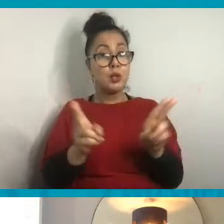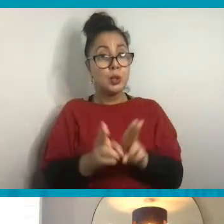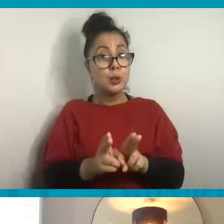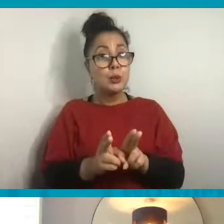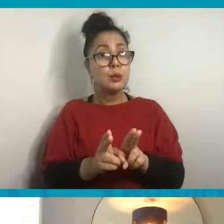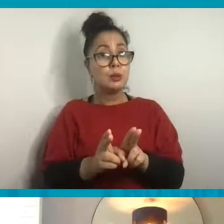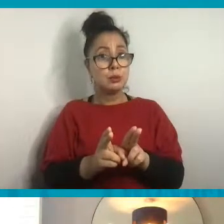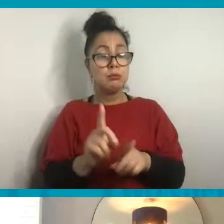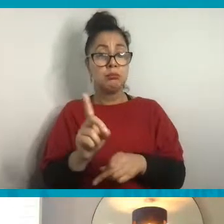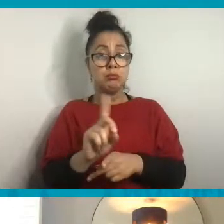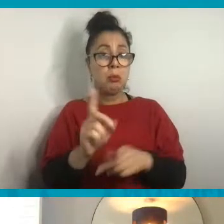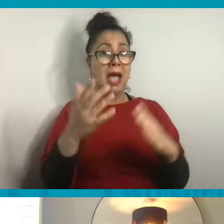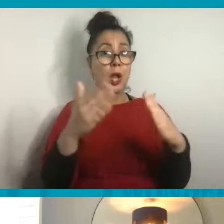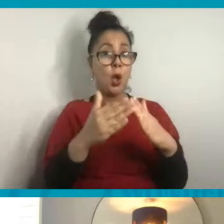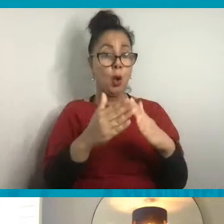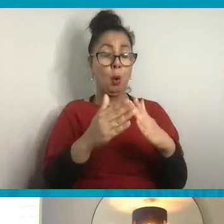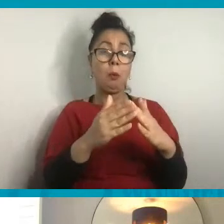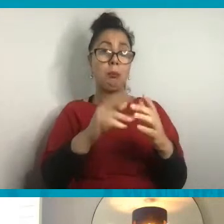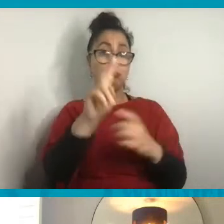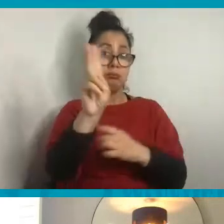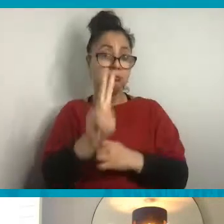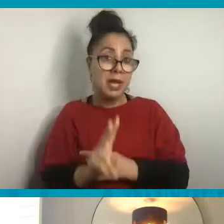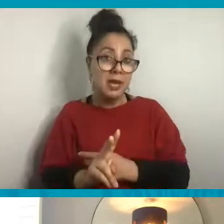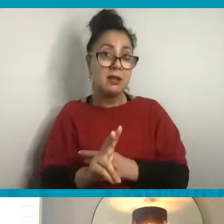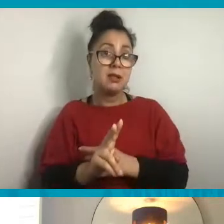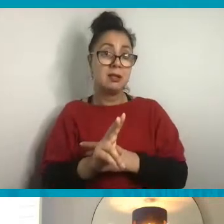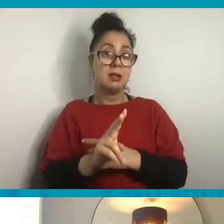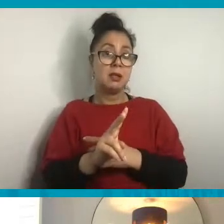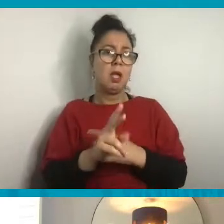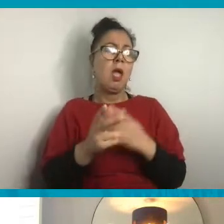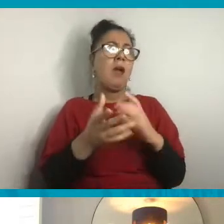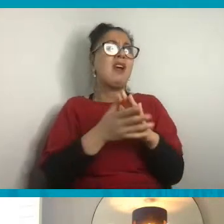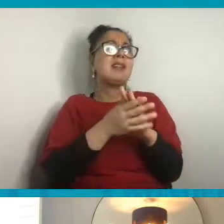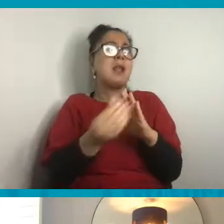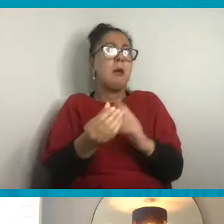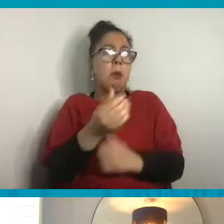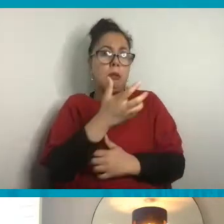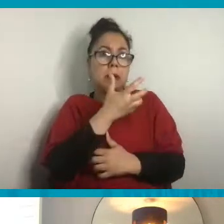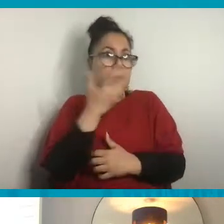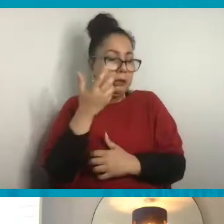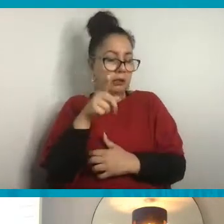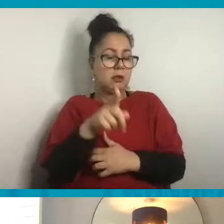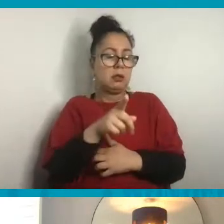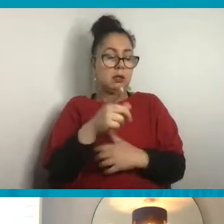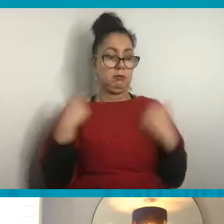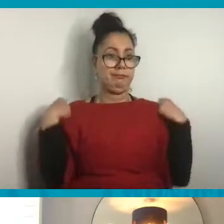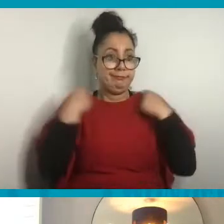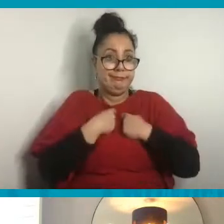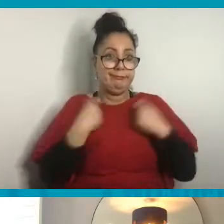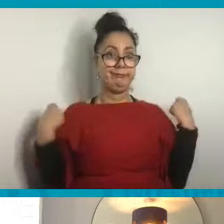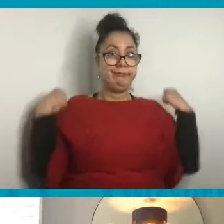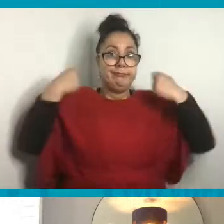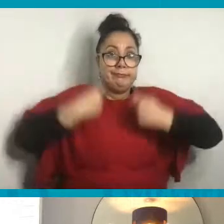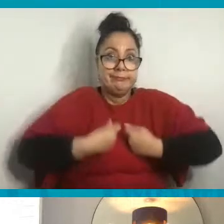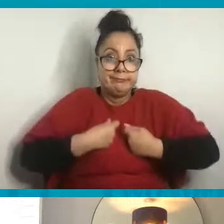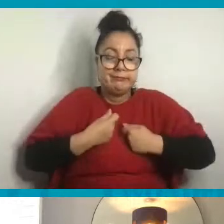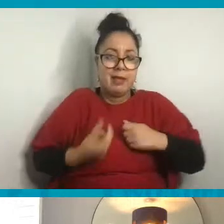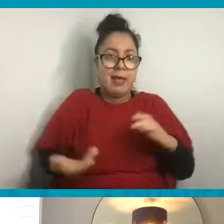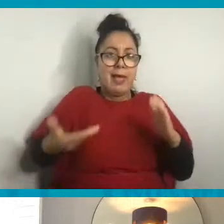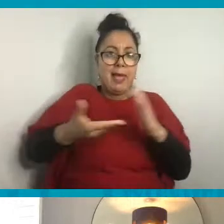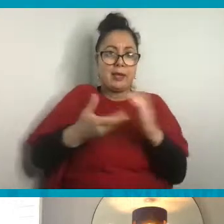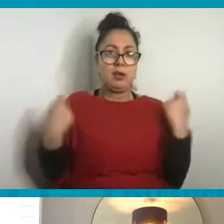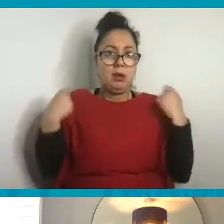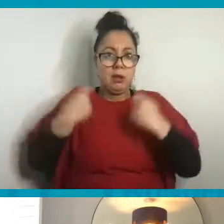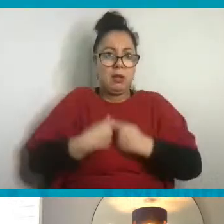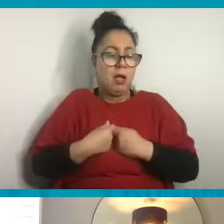is if you're cold, maybe put an extra layer of clothing and reduce the heating for one